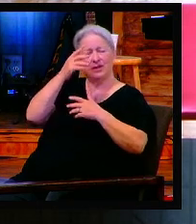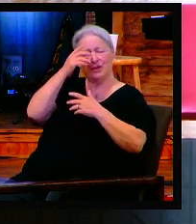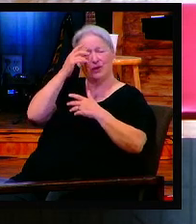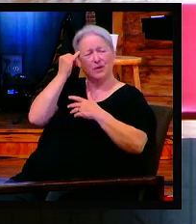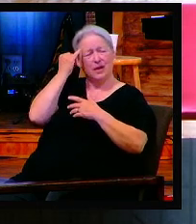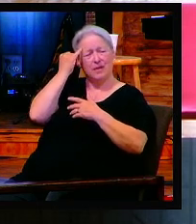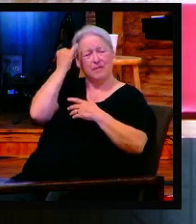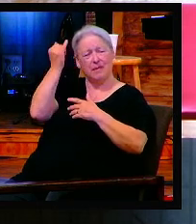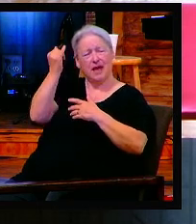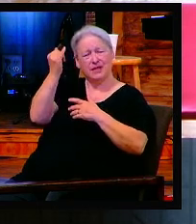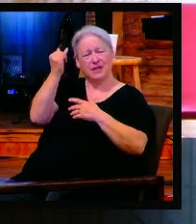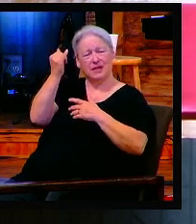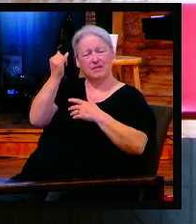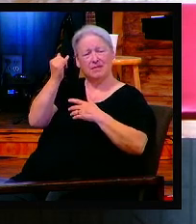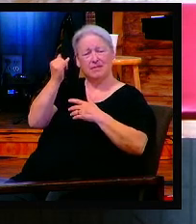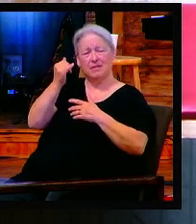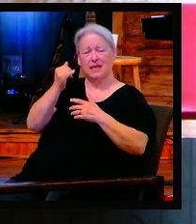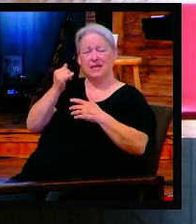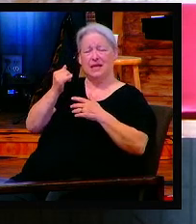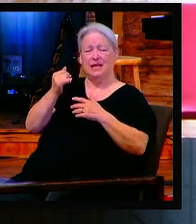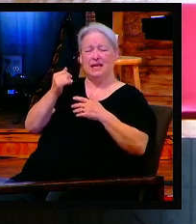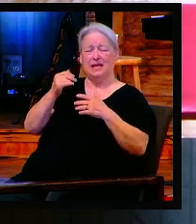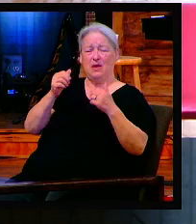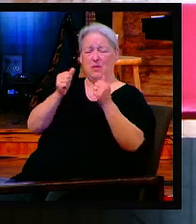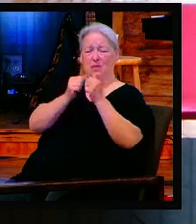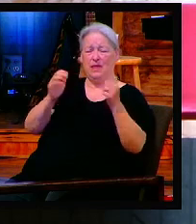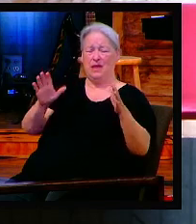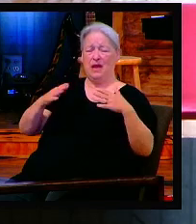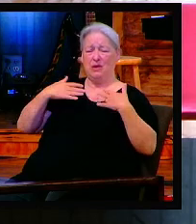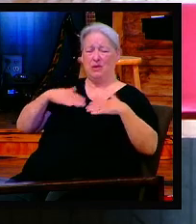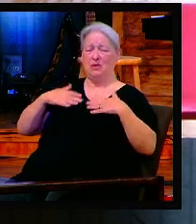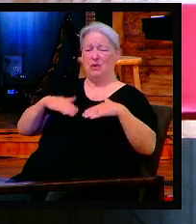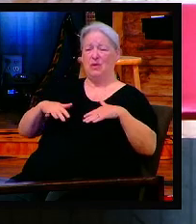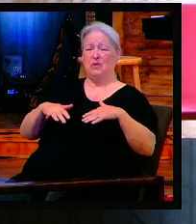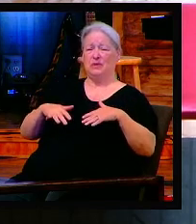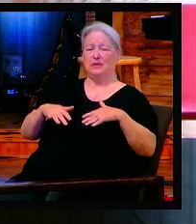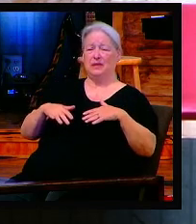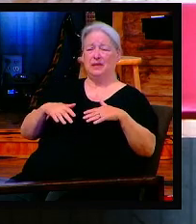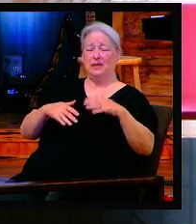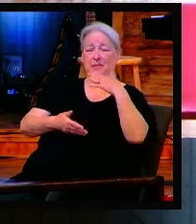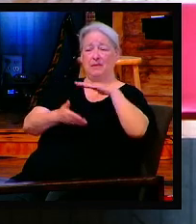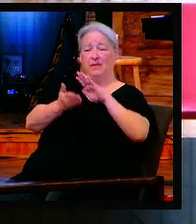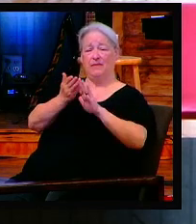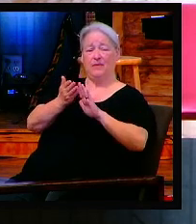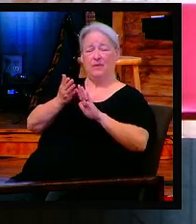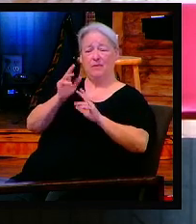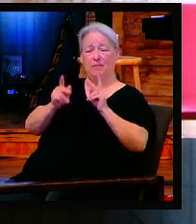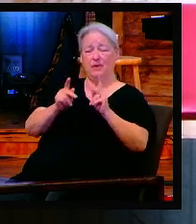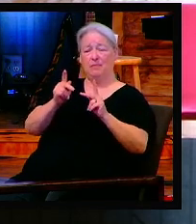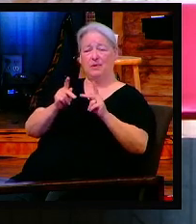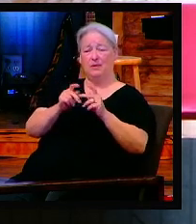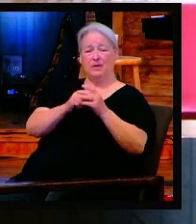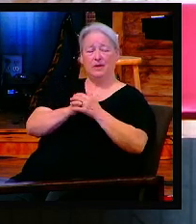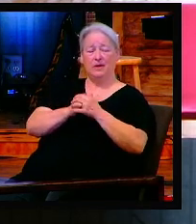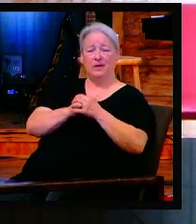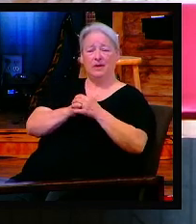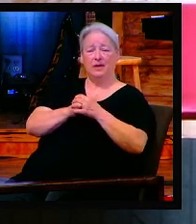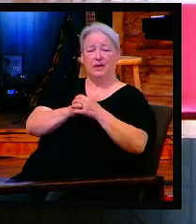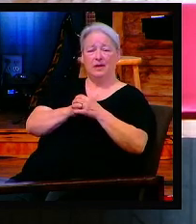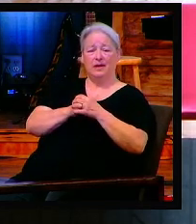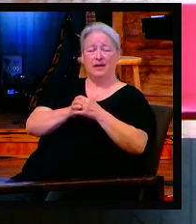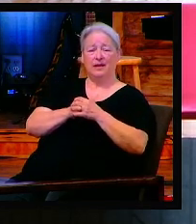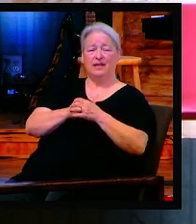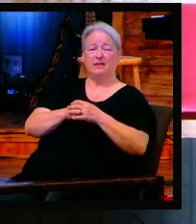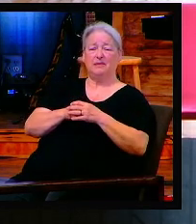everybody, being ridiculed and mocked and made fun of and spit on and beard ripped out and a crown of thorns. And that's not coincidence, church.